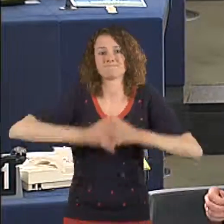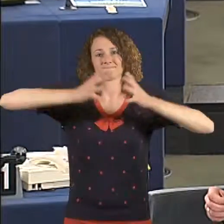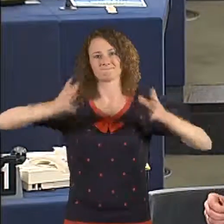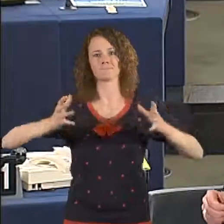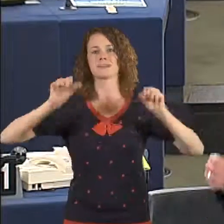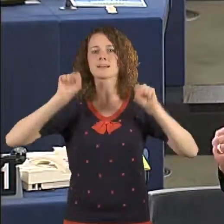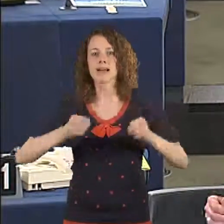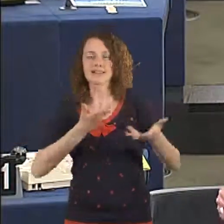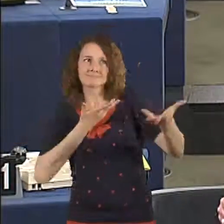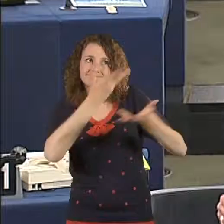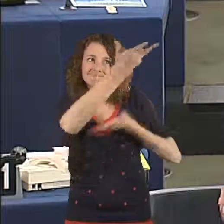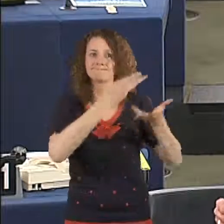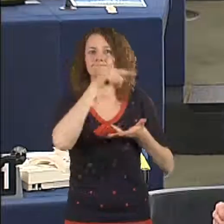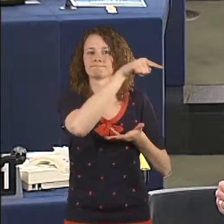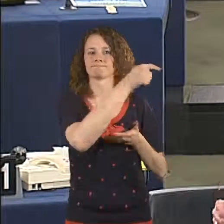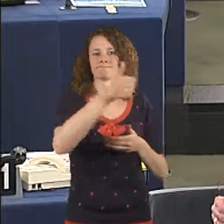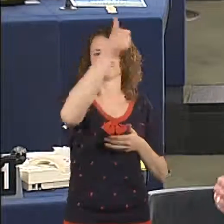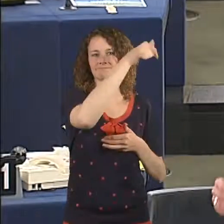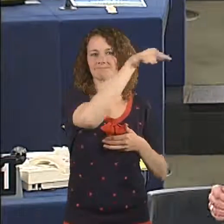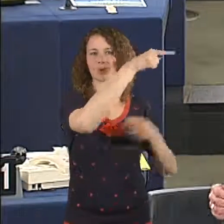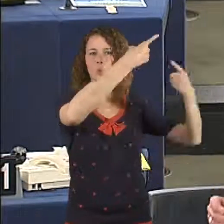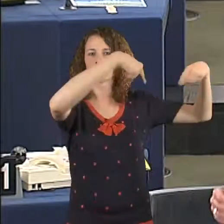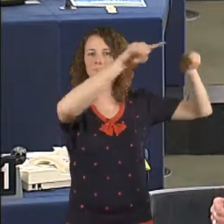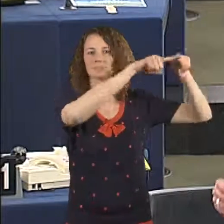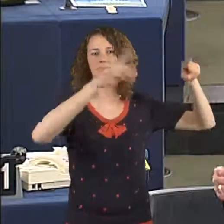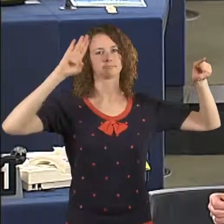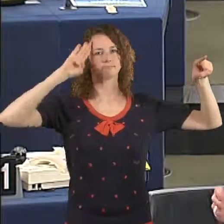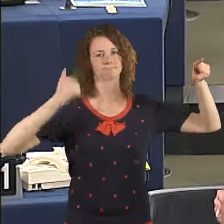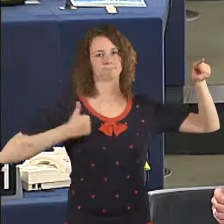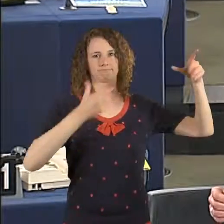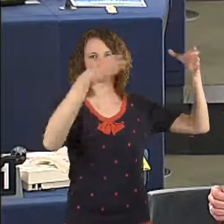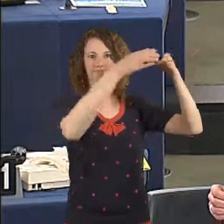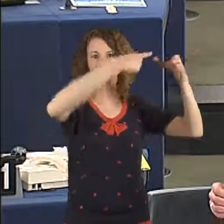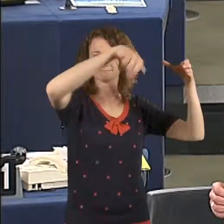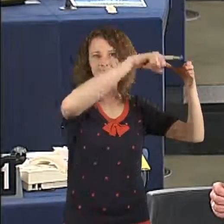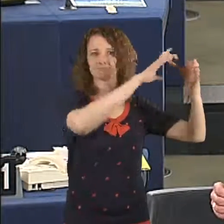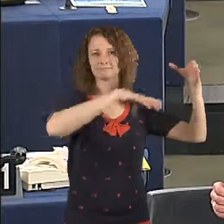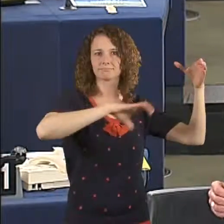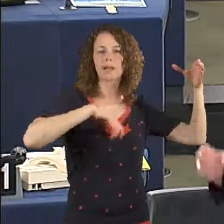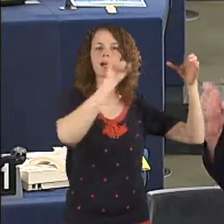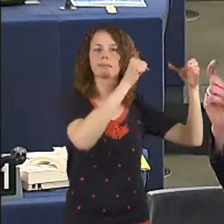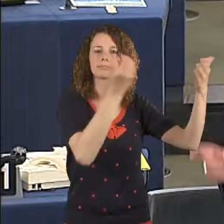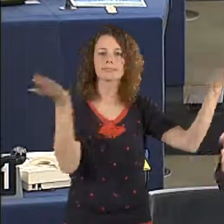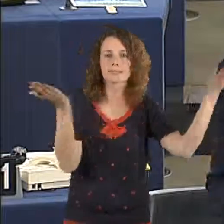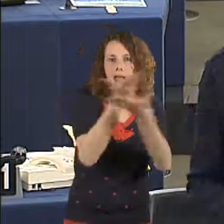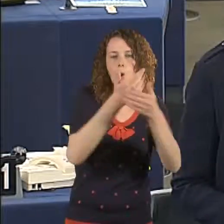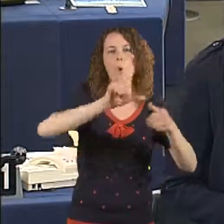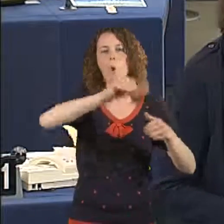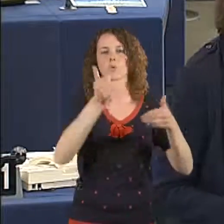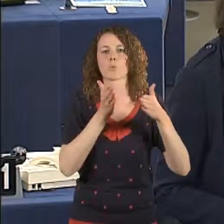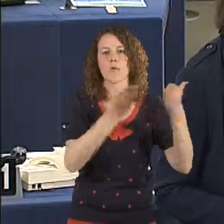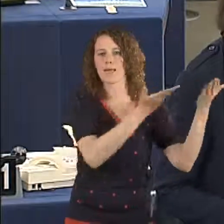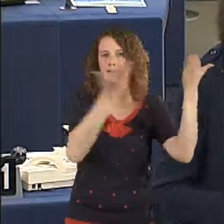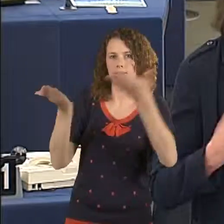want to arm ourselves against what's happening in Hungary and prevent it from happening in other countries. We've got to have respect for the rule of law and civil